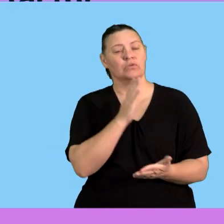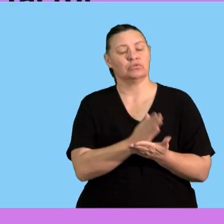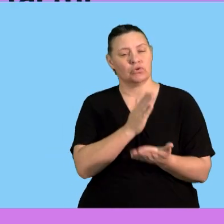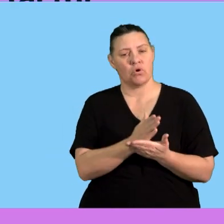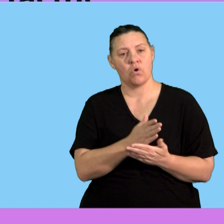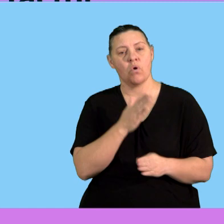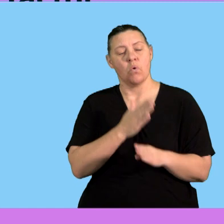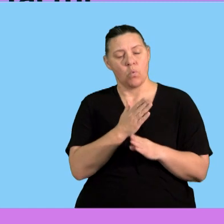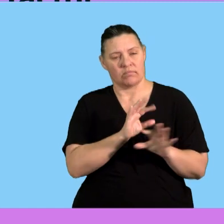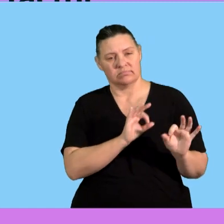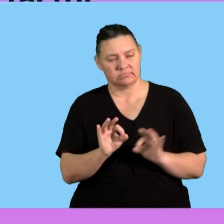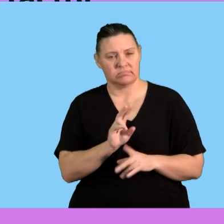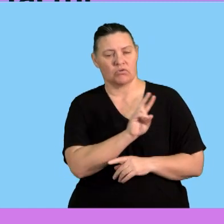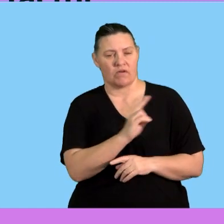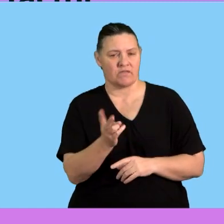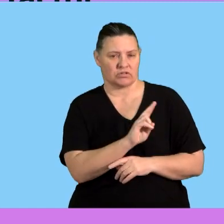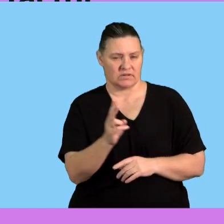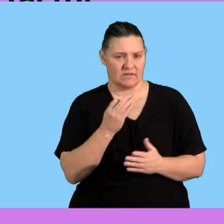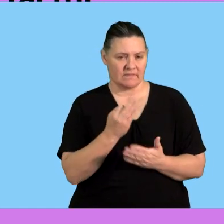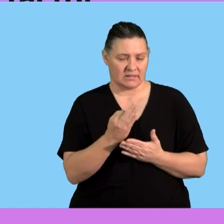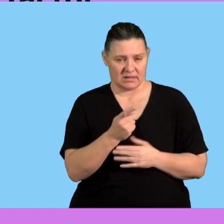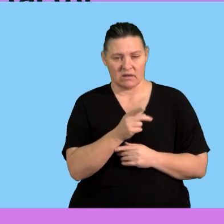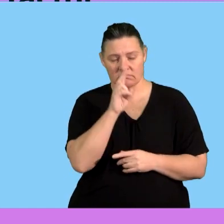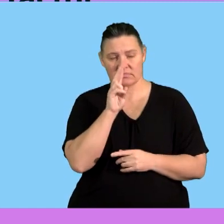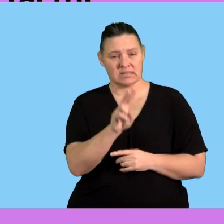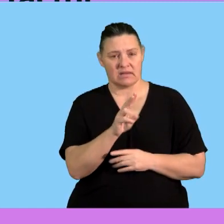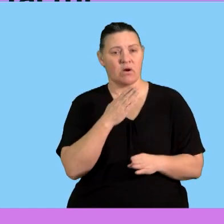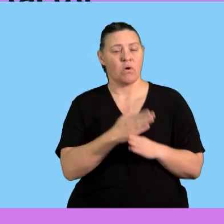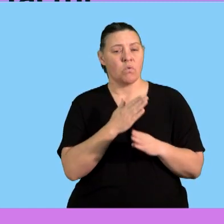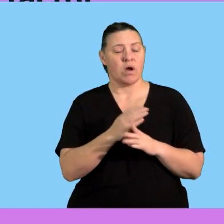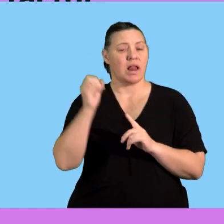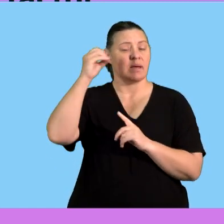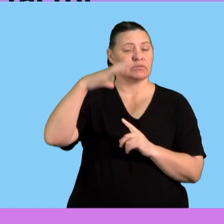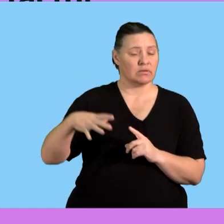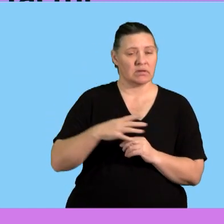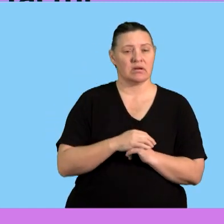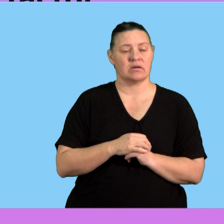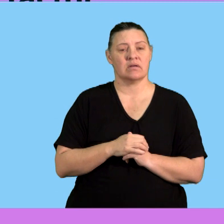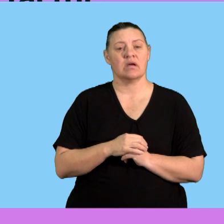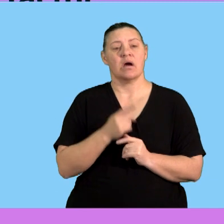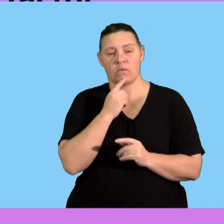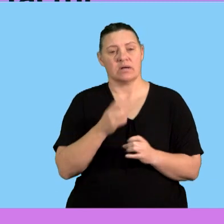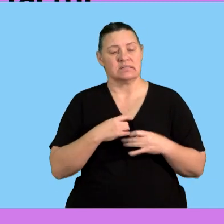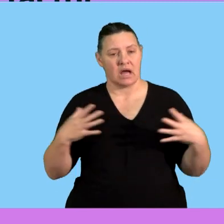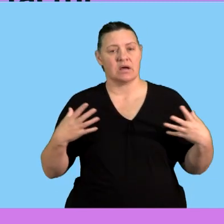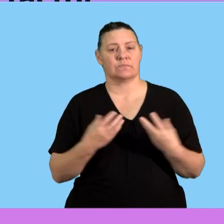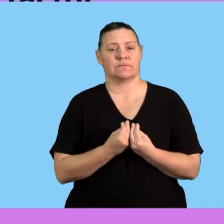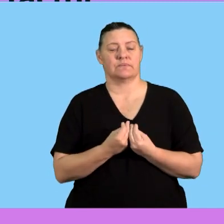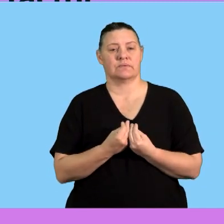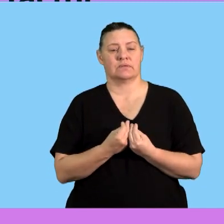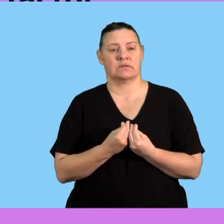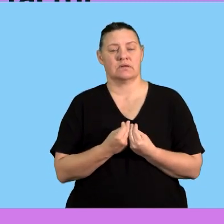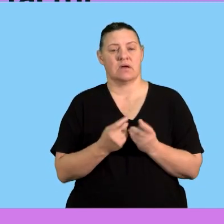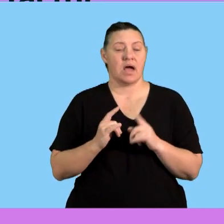ensure that you work with the correct conversion factor you've seen when we work with the lamp straight we lampstand we started with